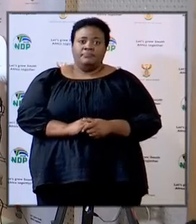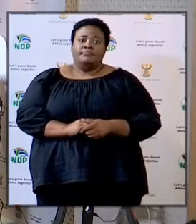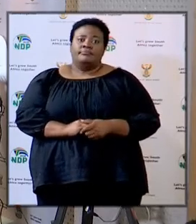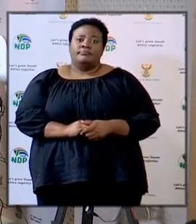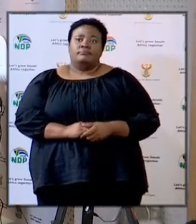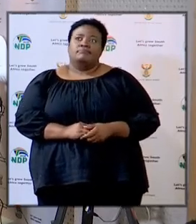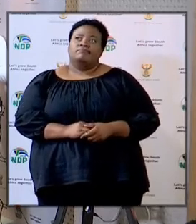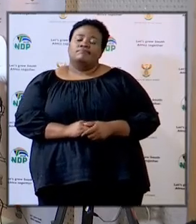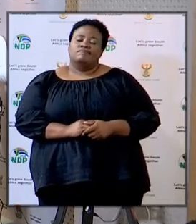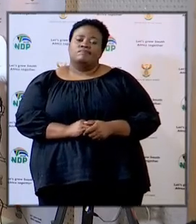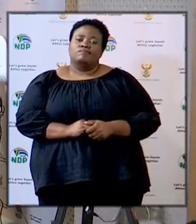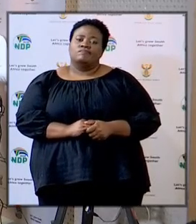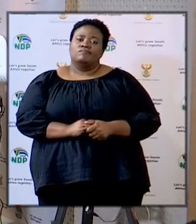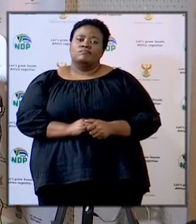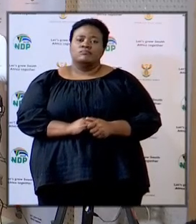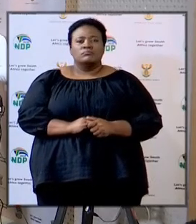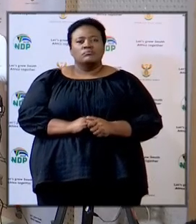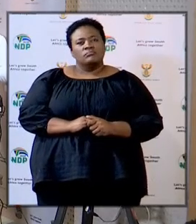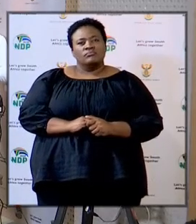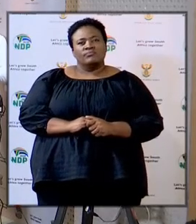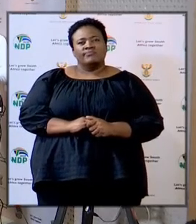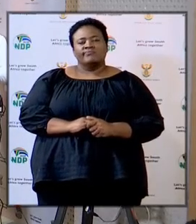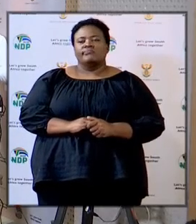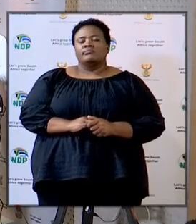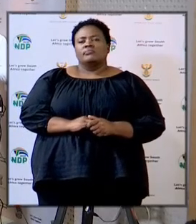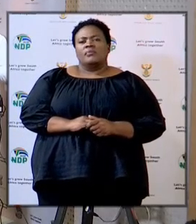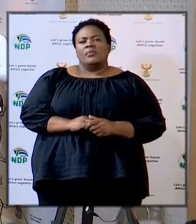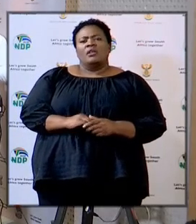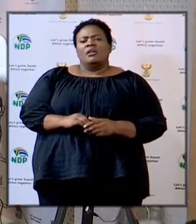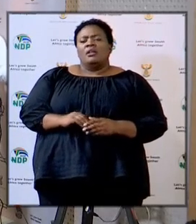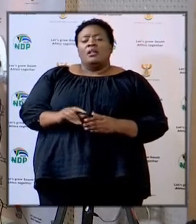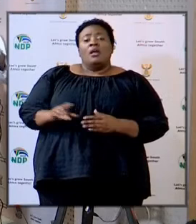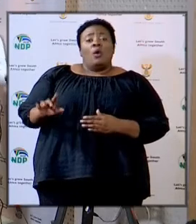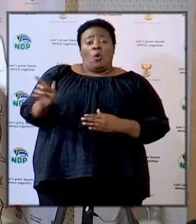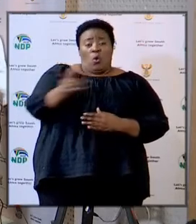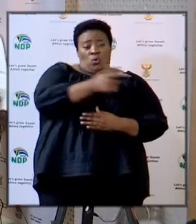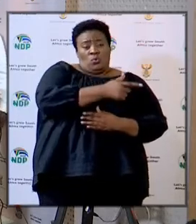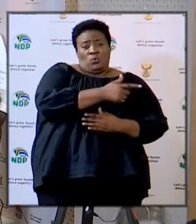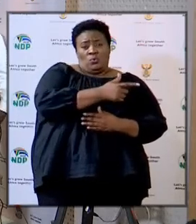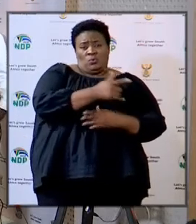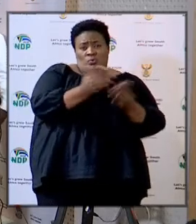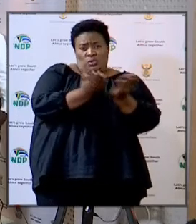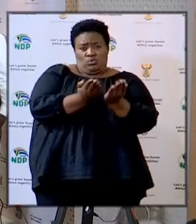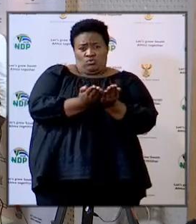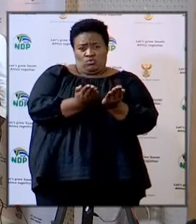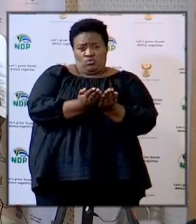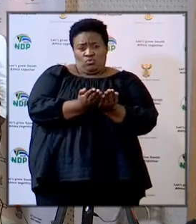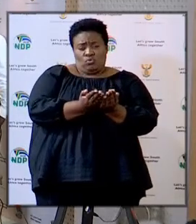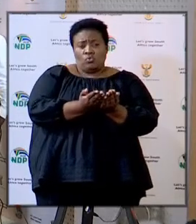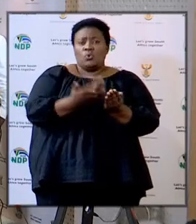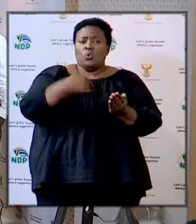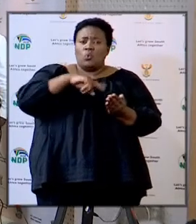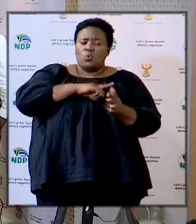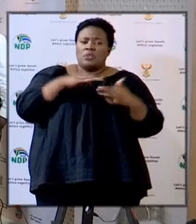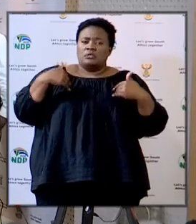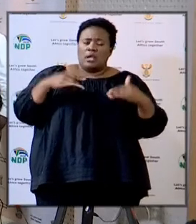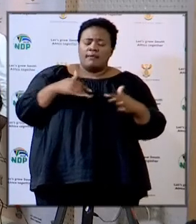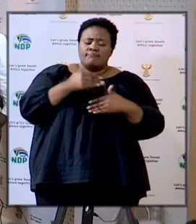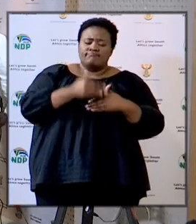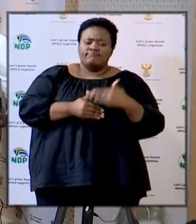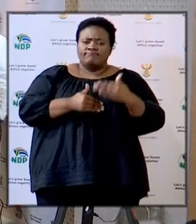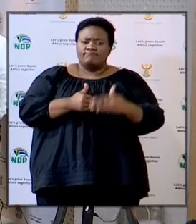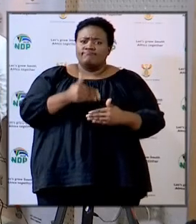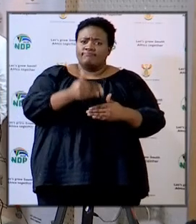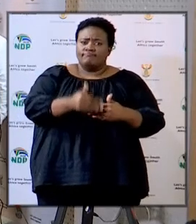schools in terms of protocols all these particular schools we've started the